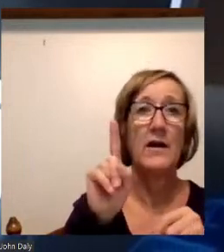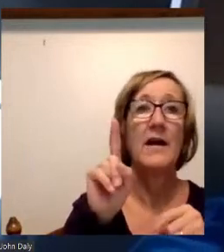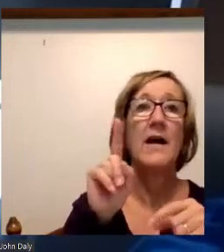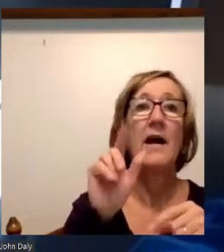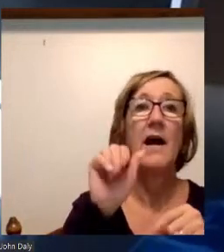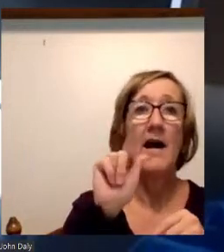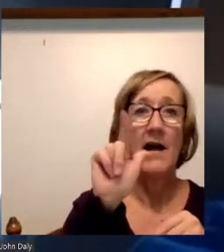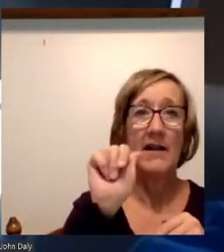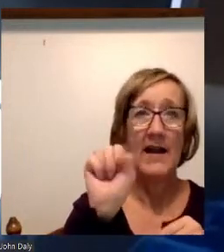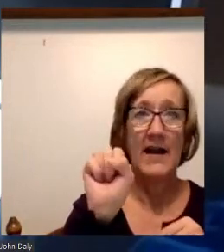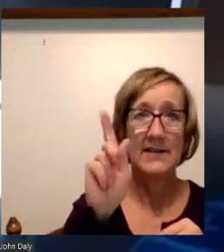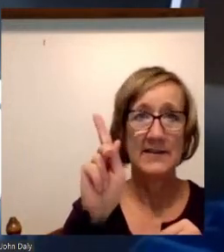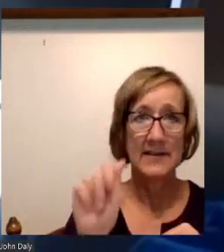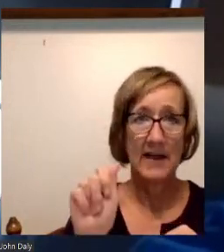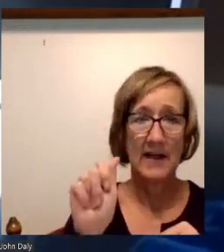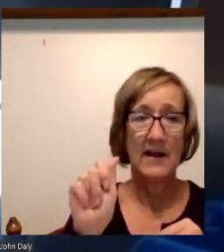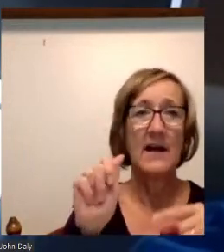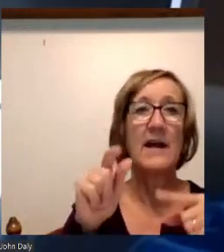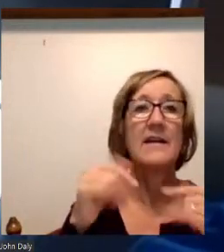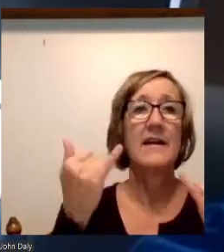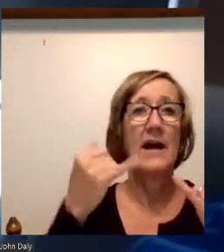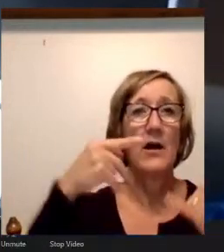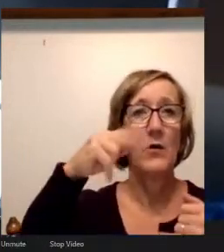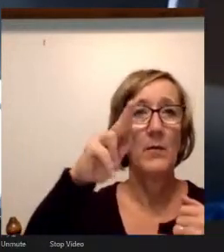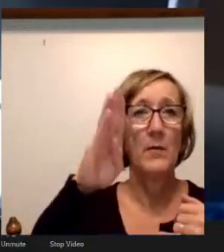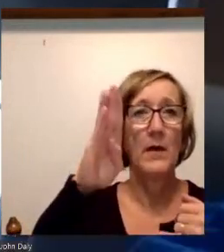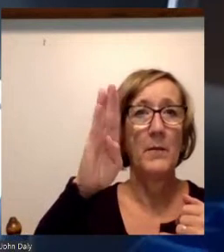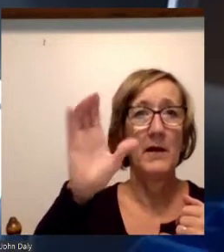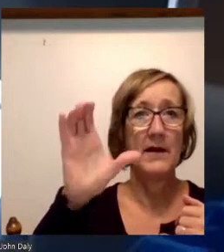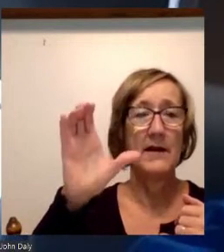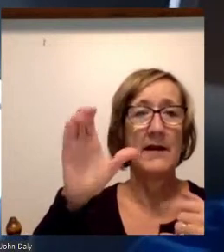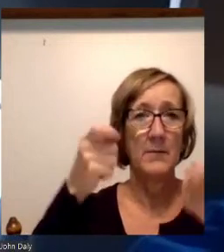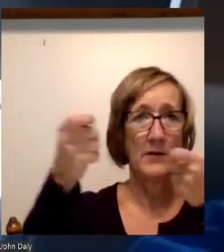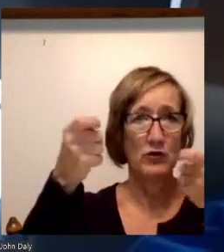moved into public administration, what I've been doing for the past 20 years.